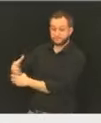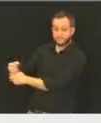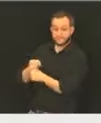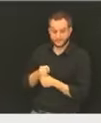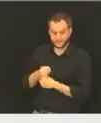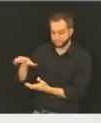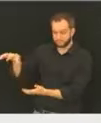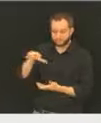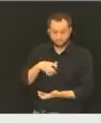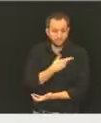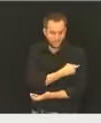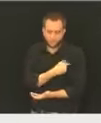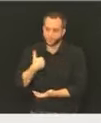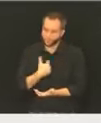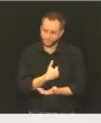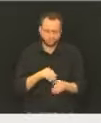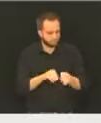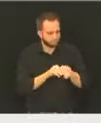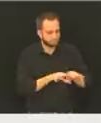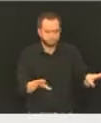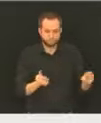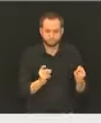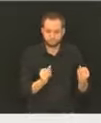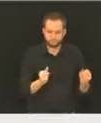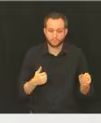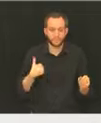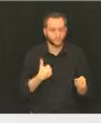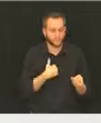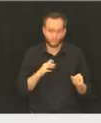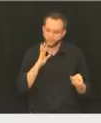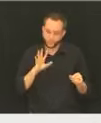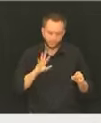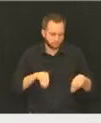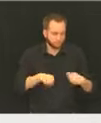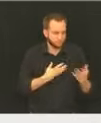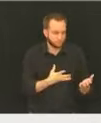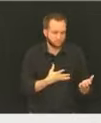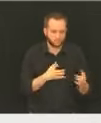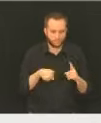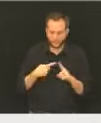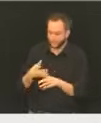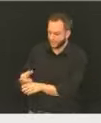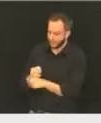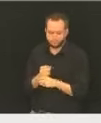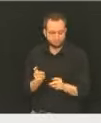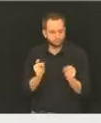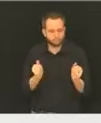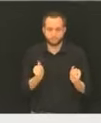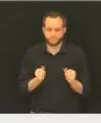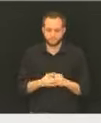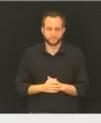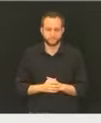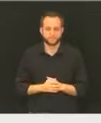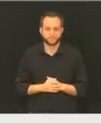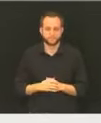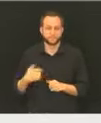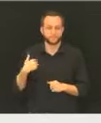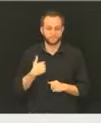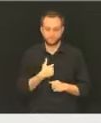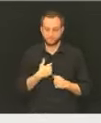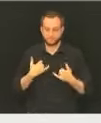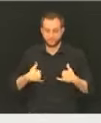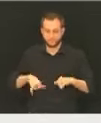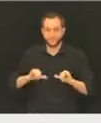them, and we have given them out as soon as we have received them. We still have some